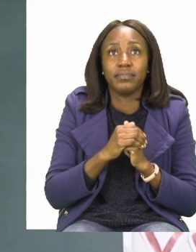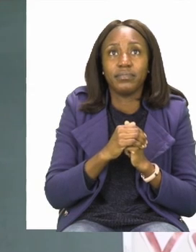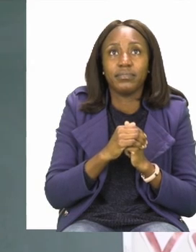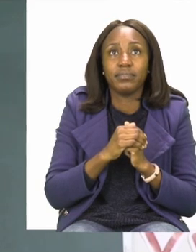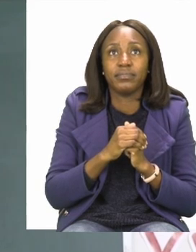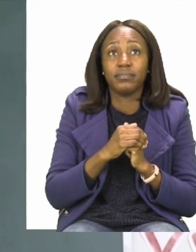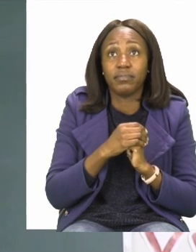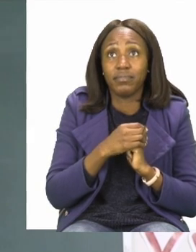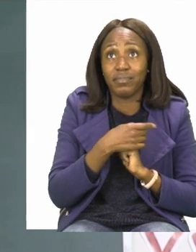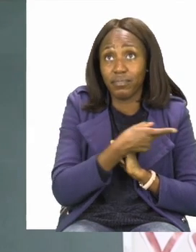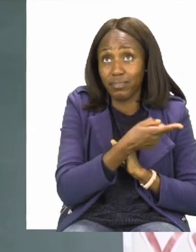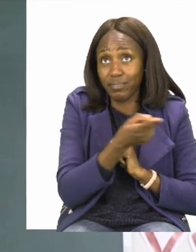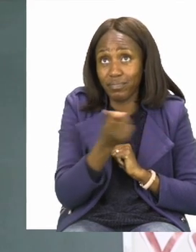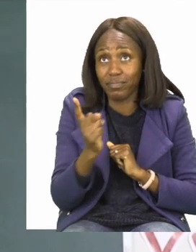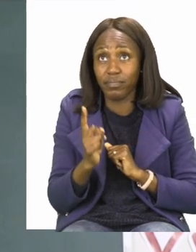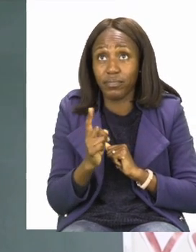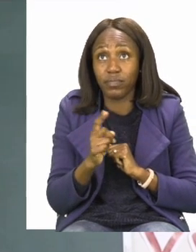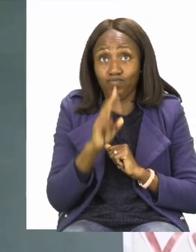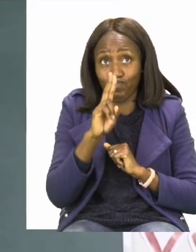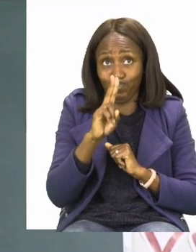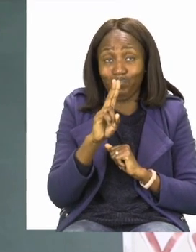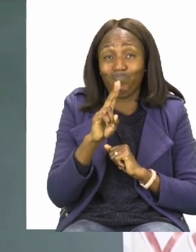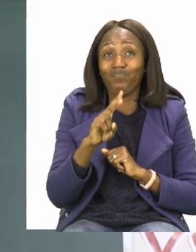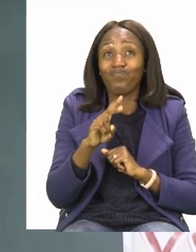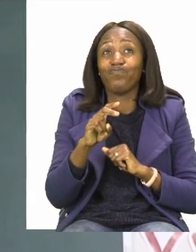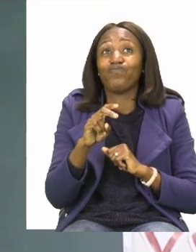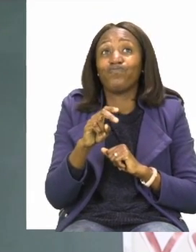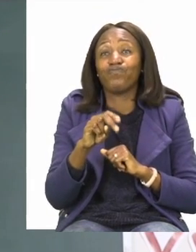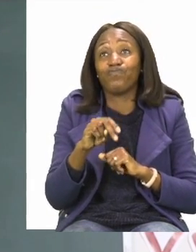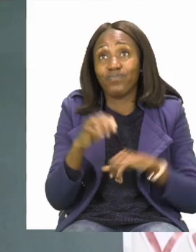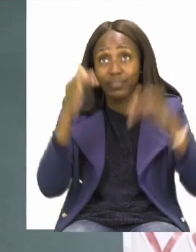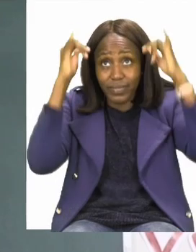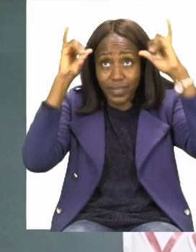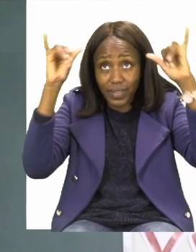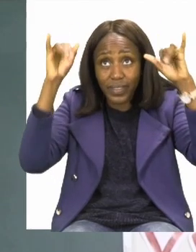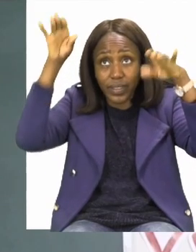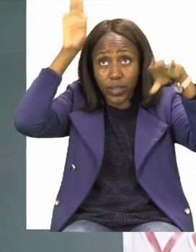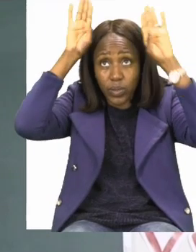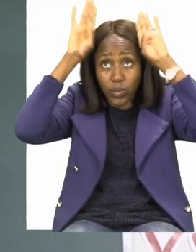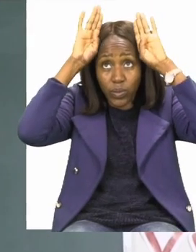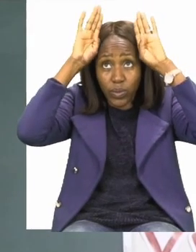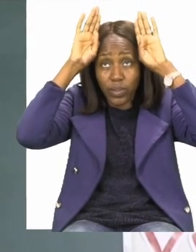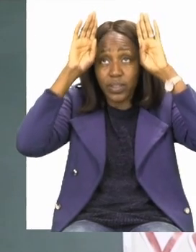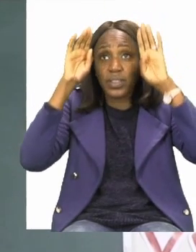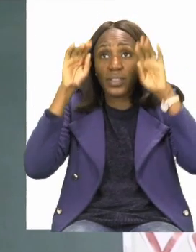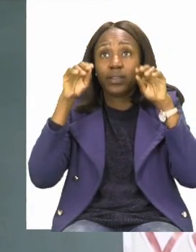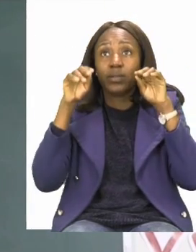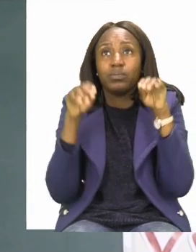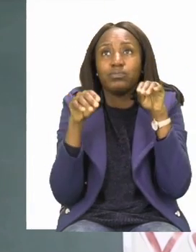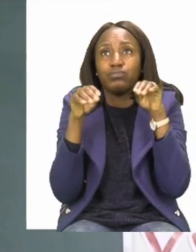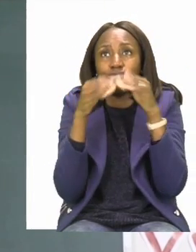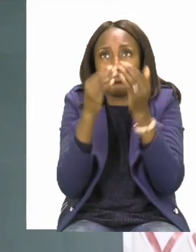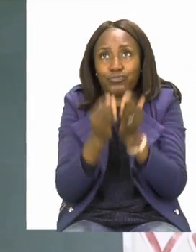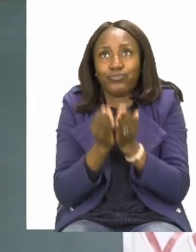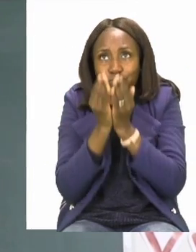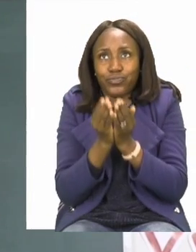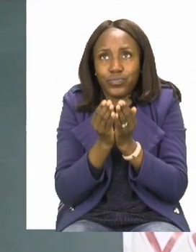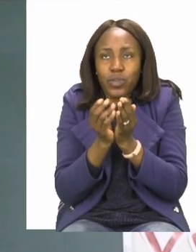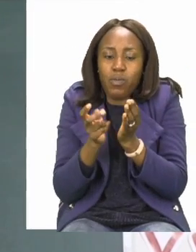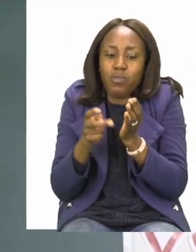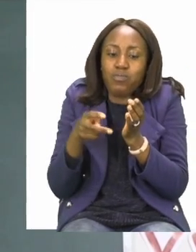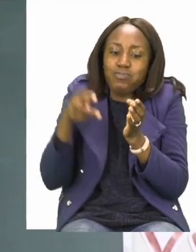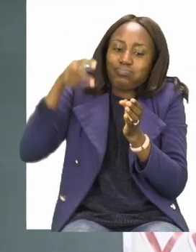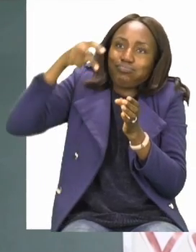finger spacing, climbed.